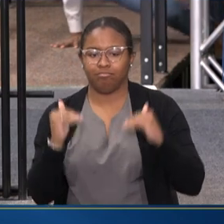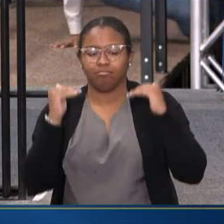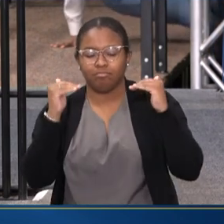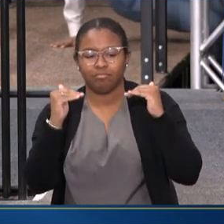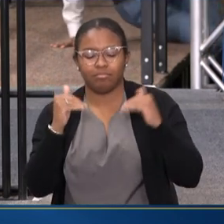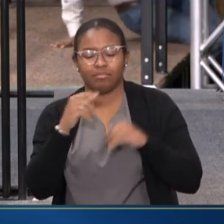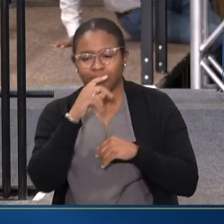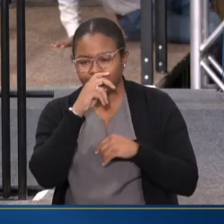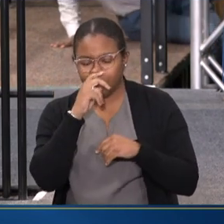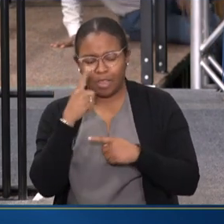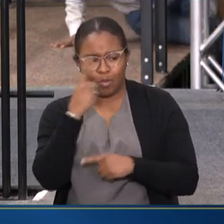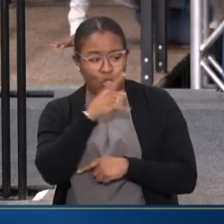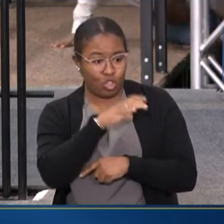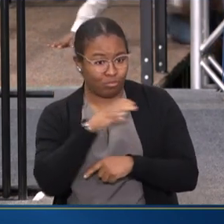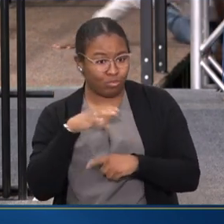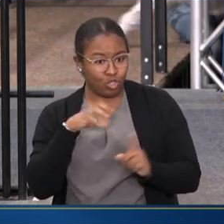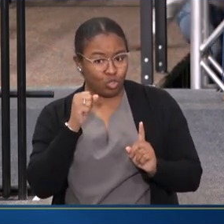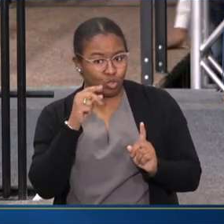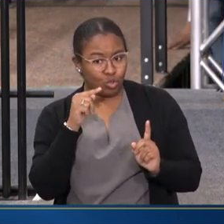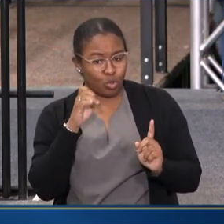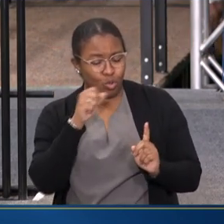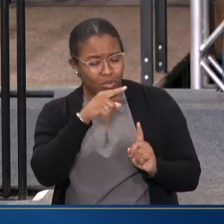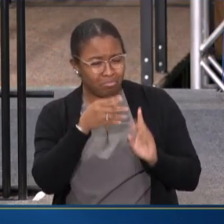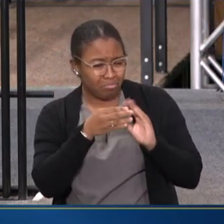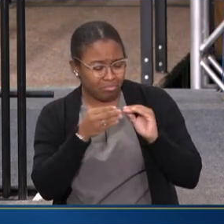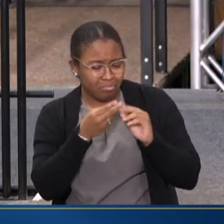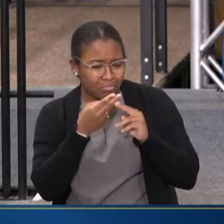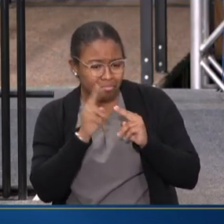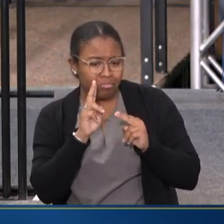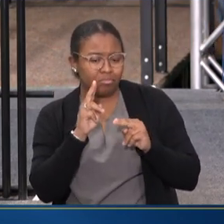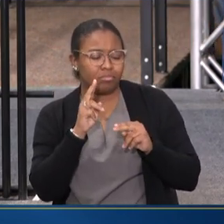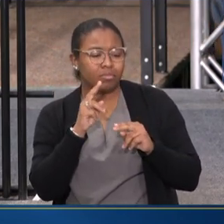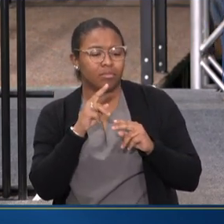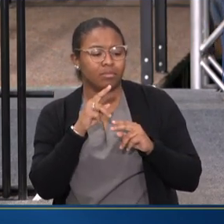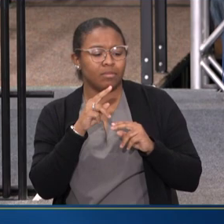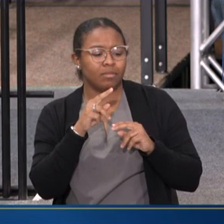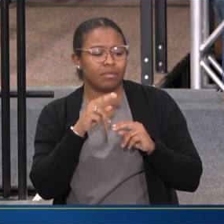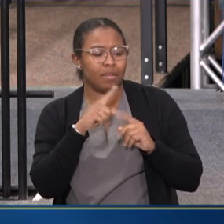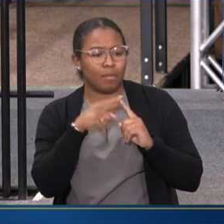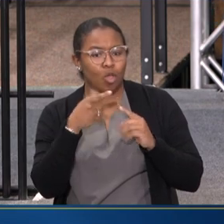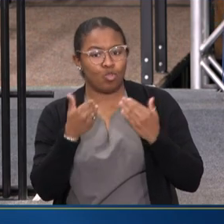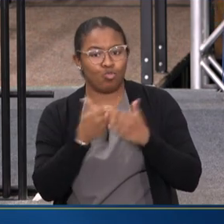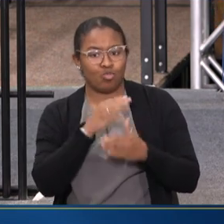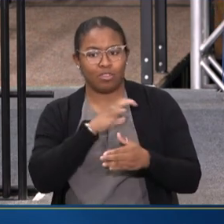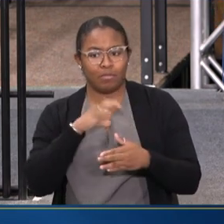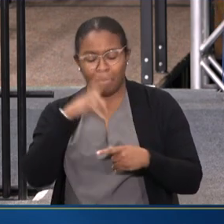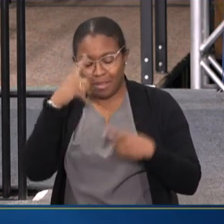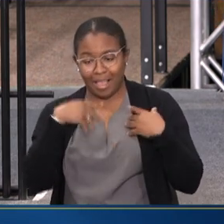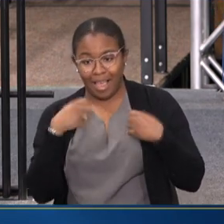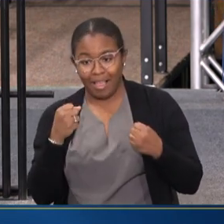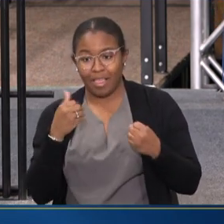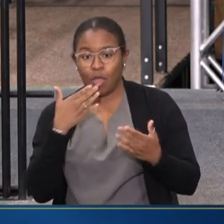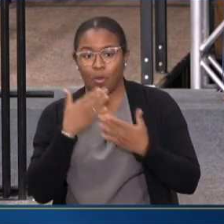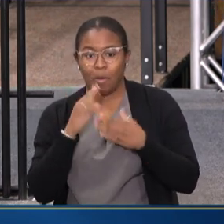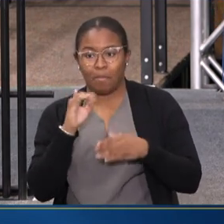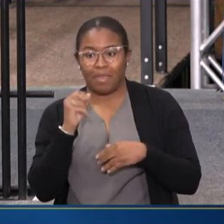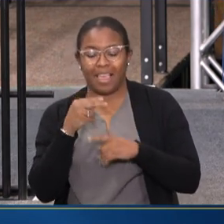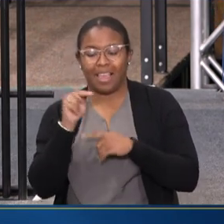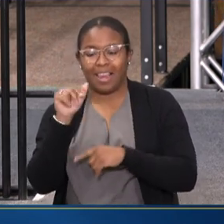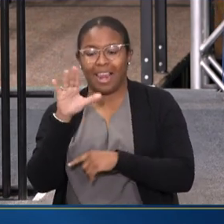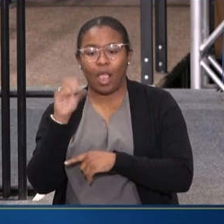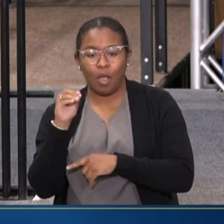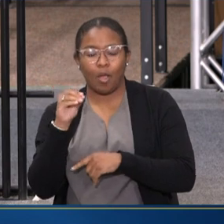I wonder if, Commissioner Stone, you can talk a little bit about the new Commission on Mental Health and Wellbeing at NACO and